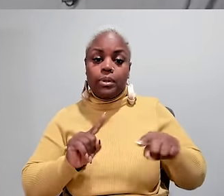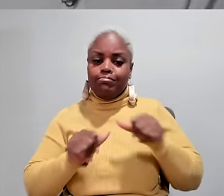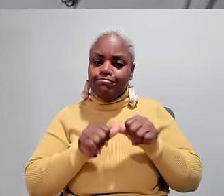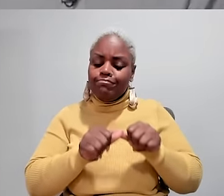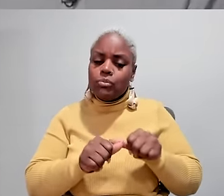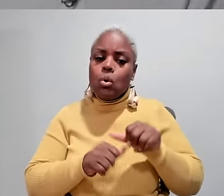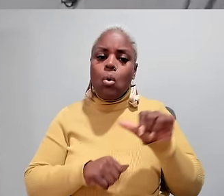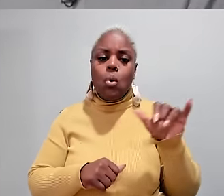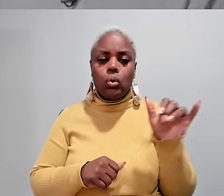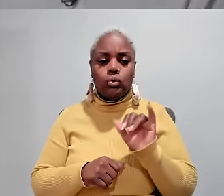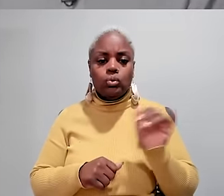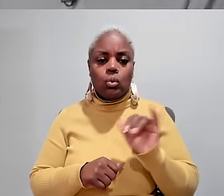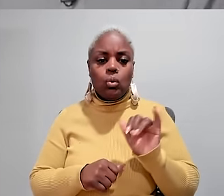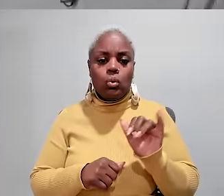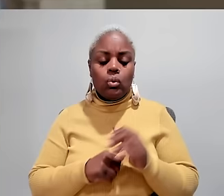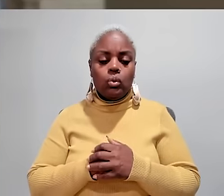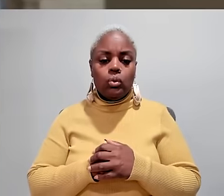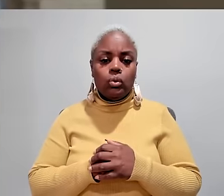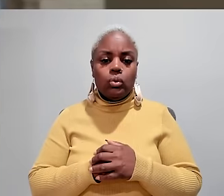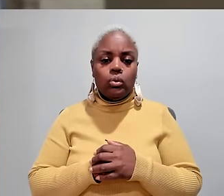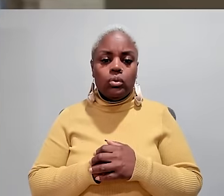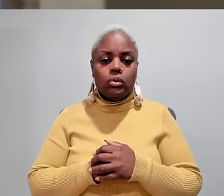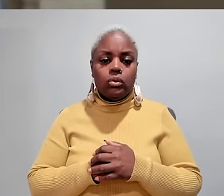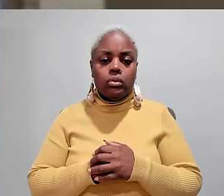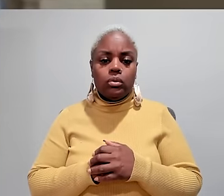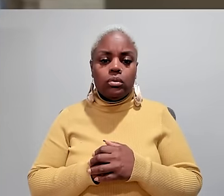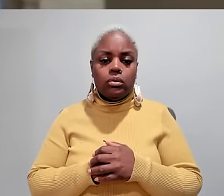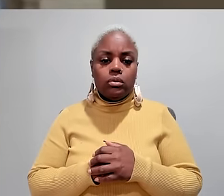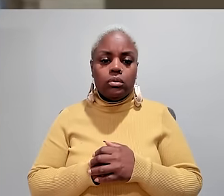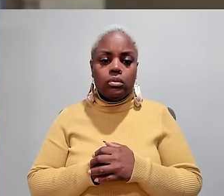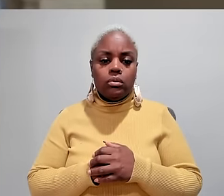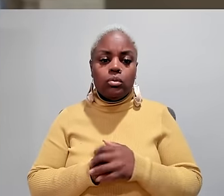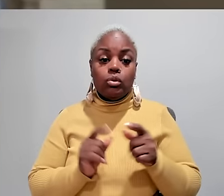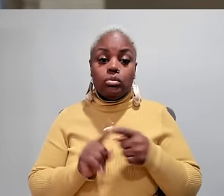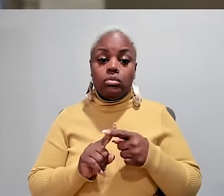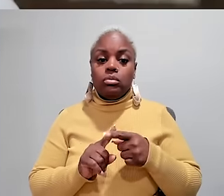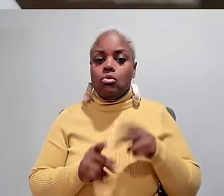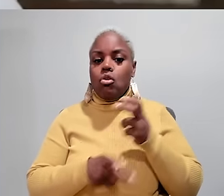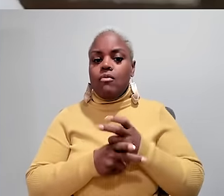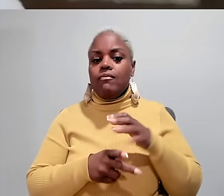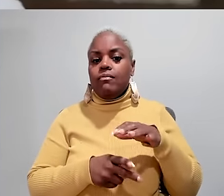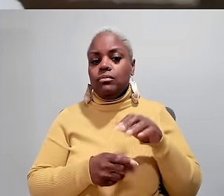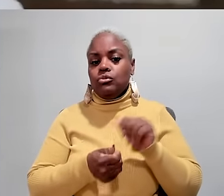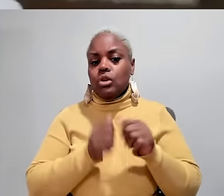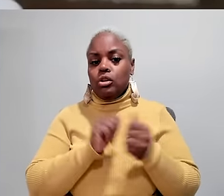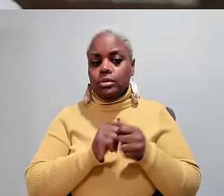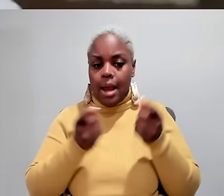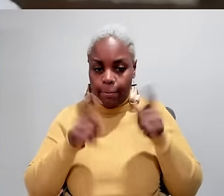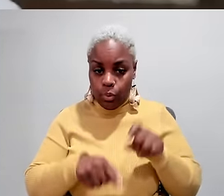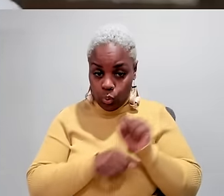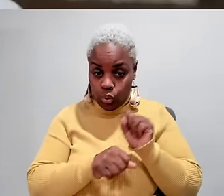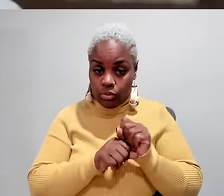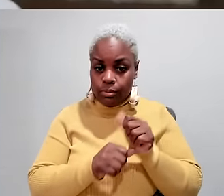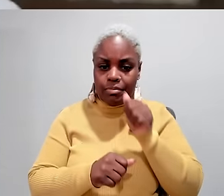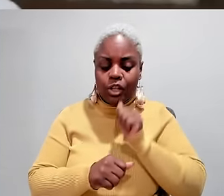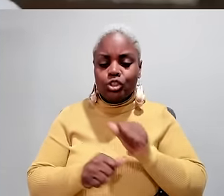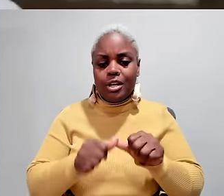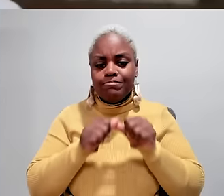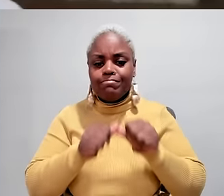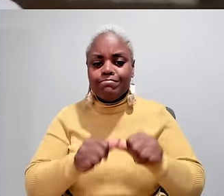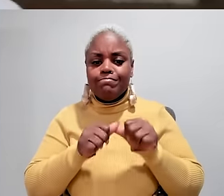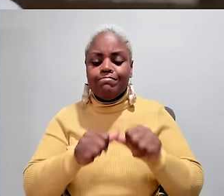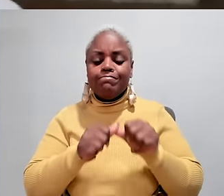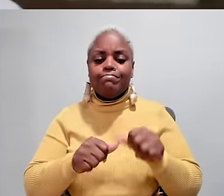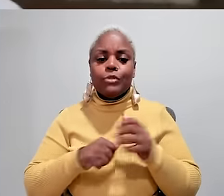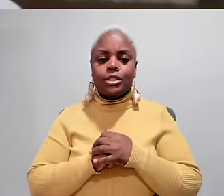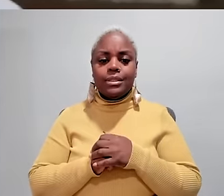the value I could bring to the job, but I was persistent. It was also hard when changes happened at work, but with